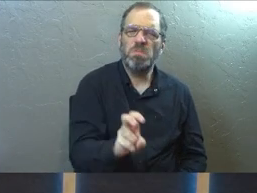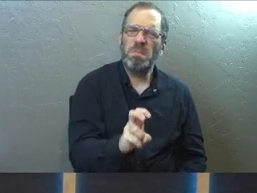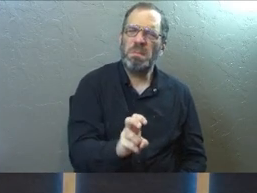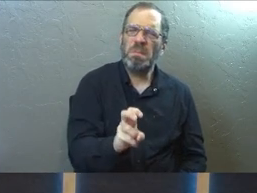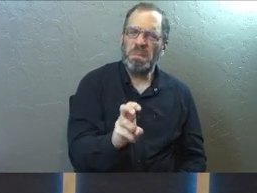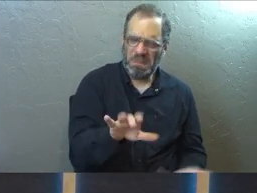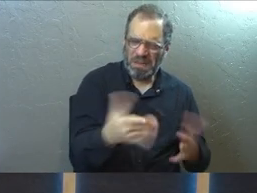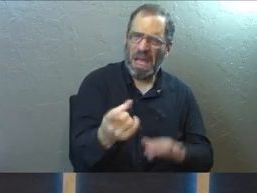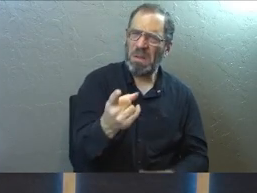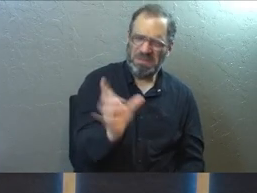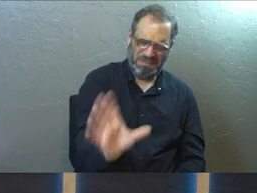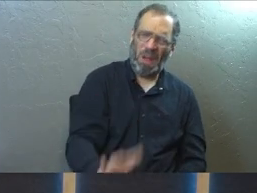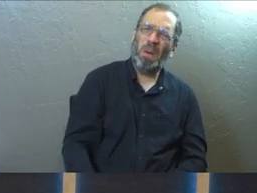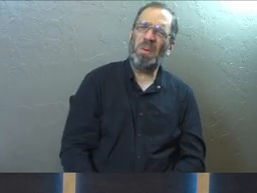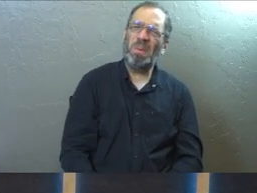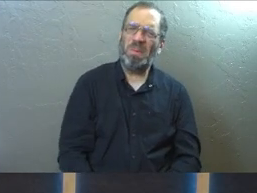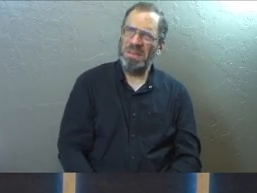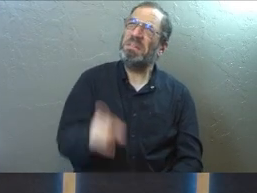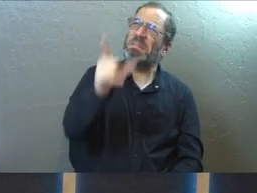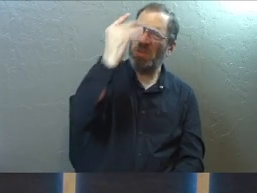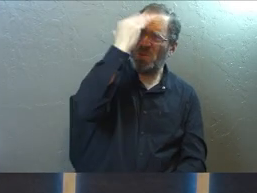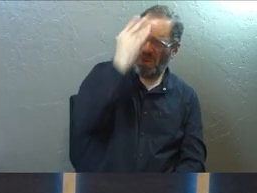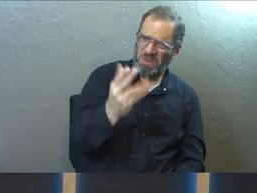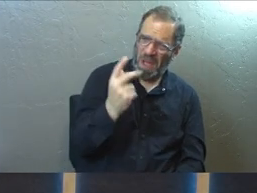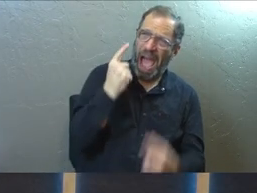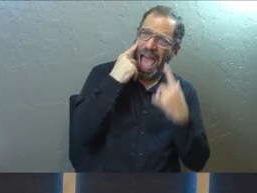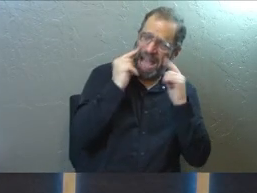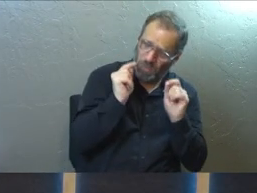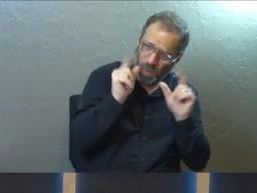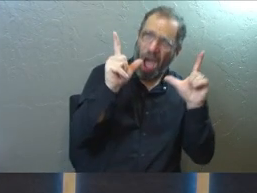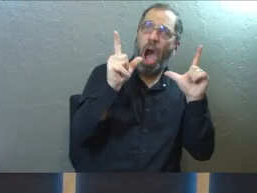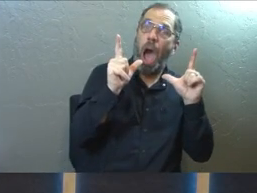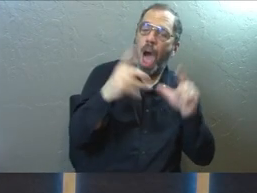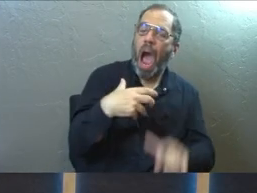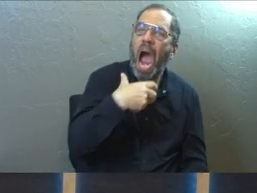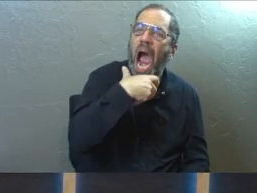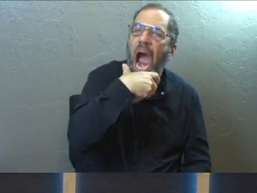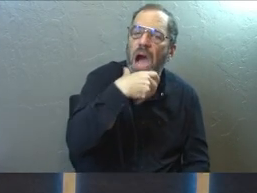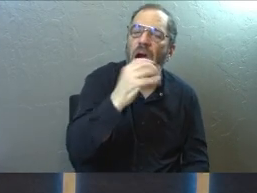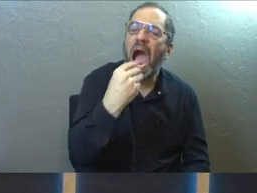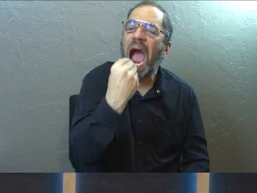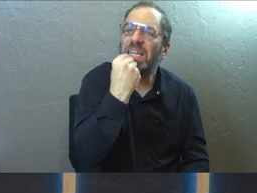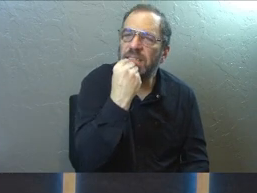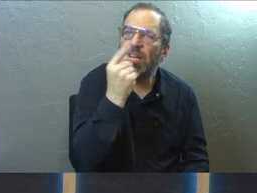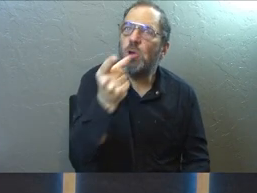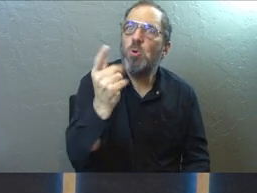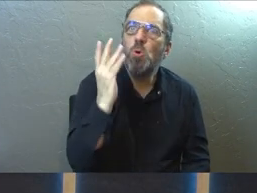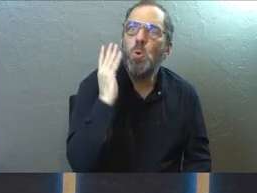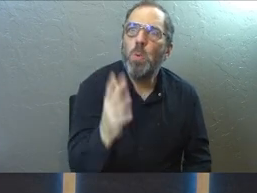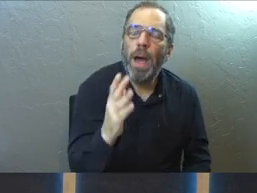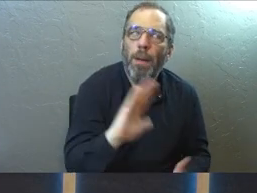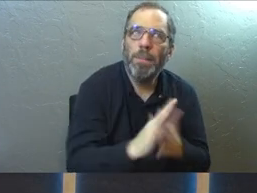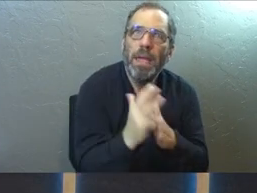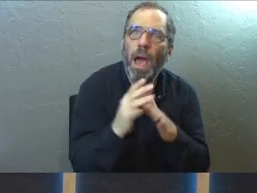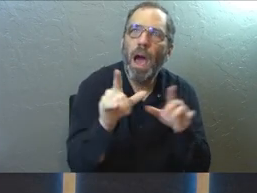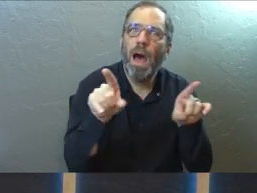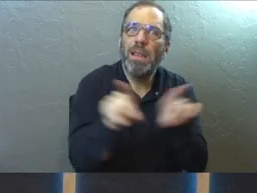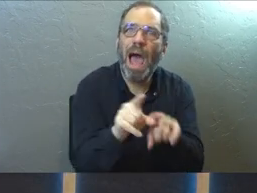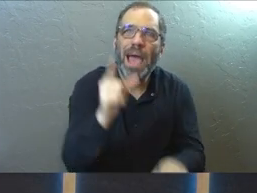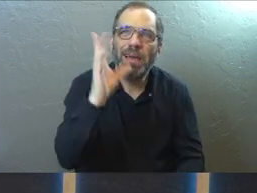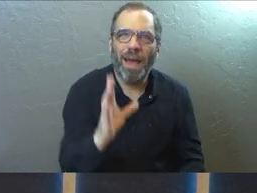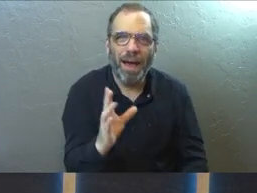you won't die. God knows that your eyes will be opened as soon as you eat it and you will be like